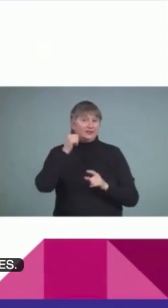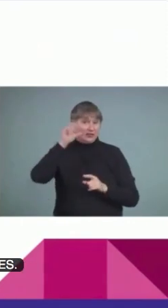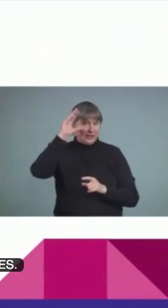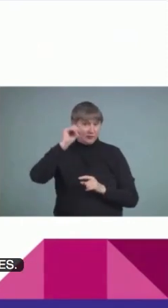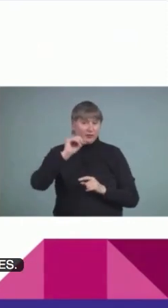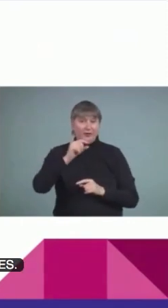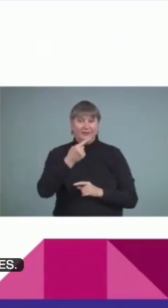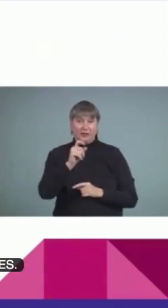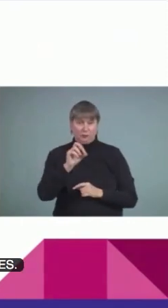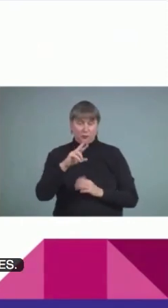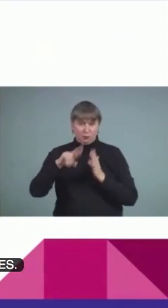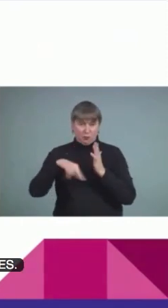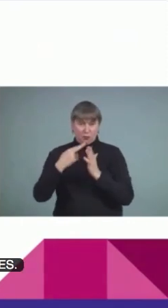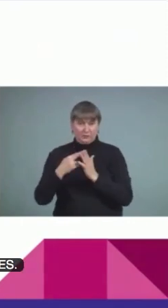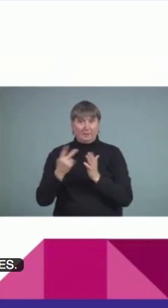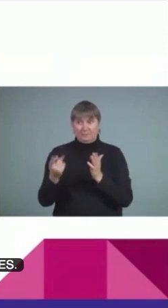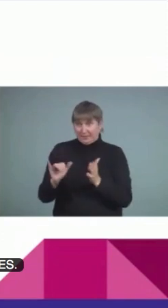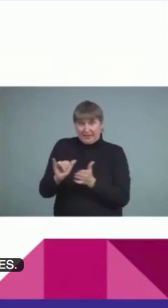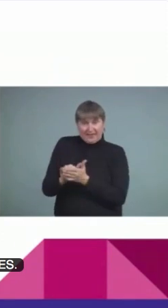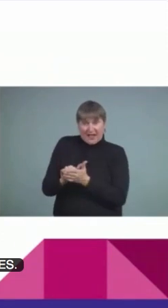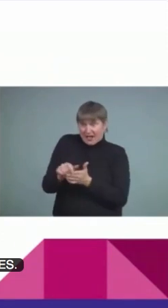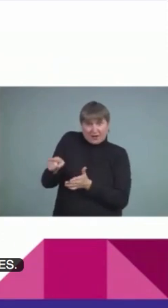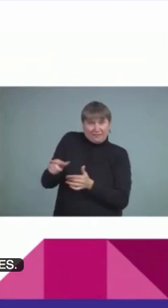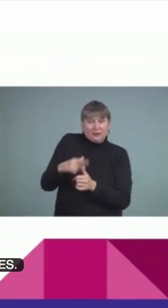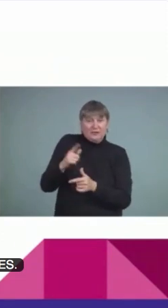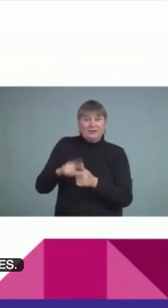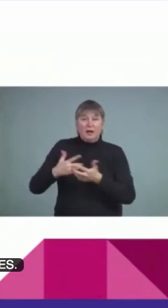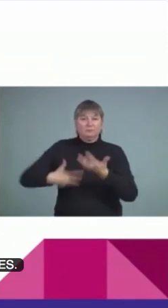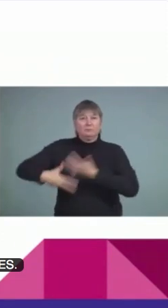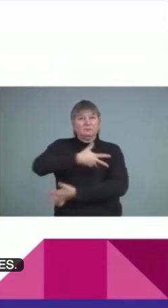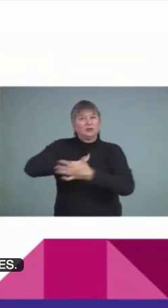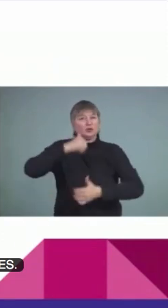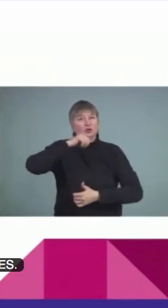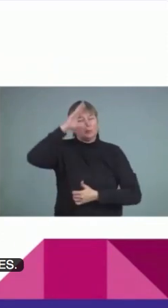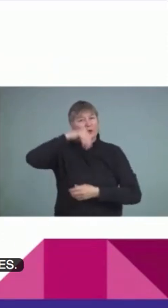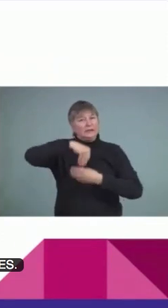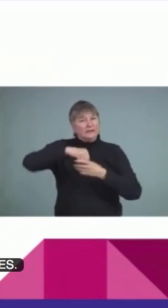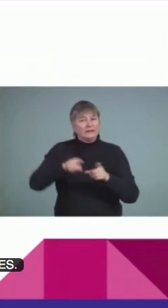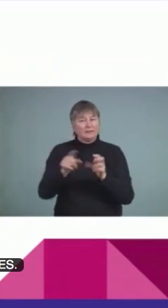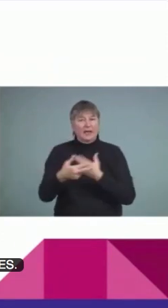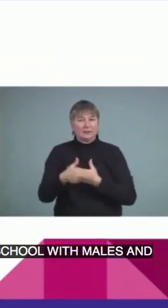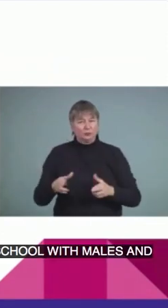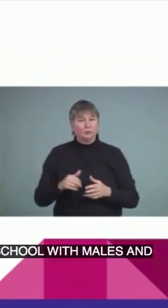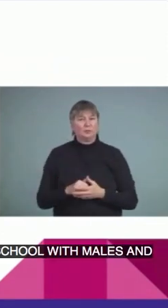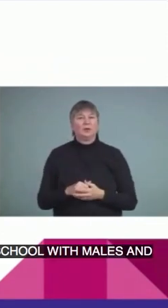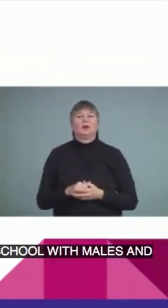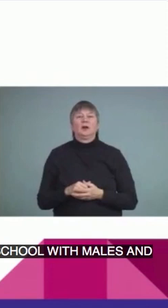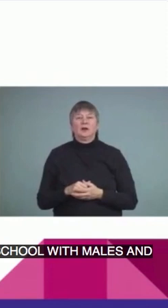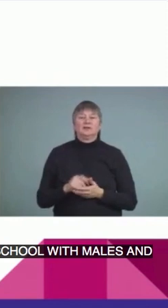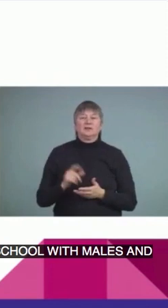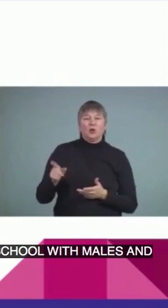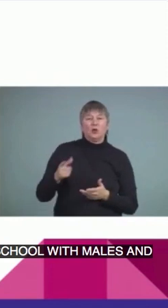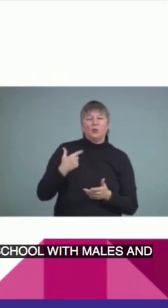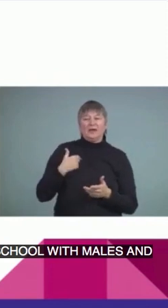have gone to school with males and females in the classroom. So, we're always looking at ways to sort of